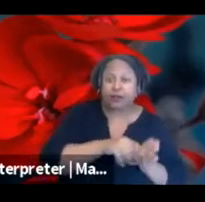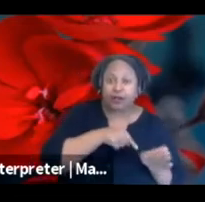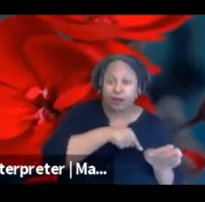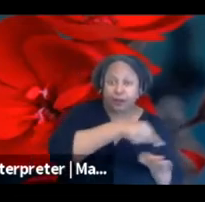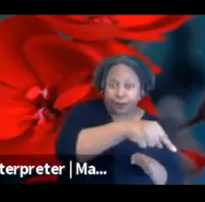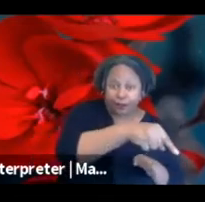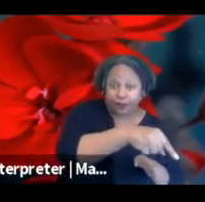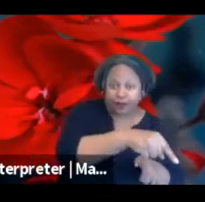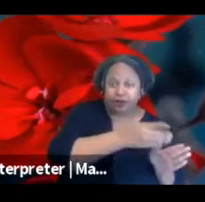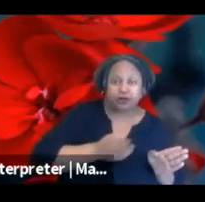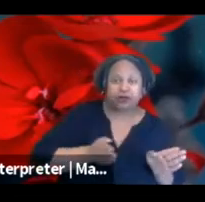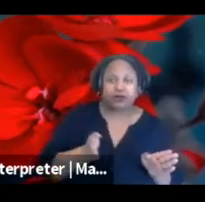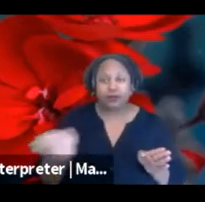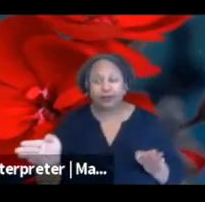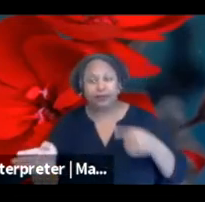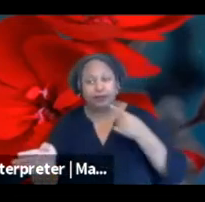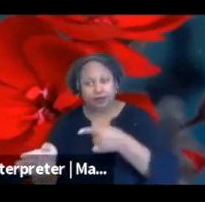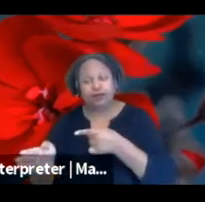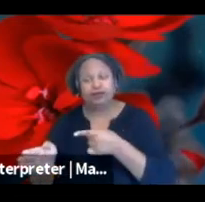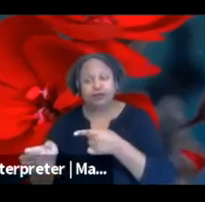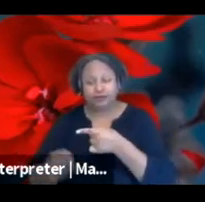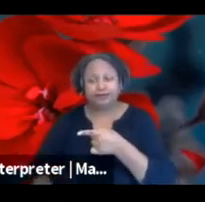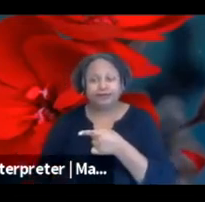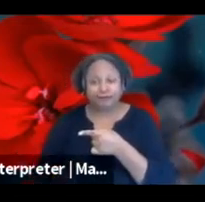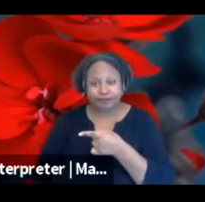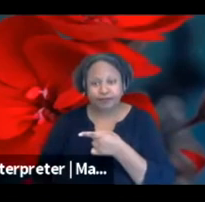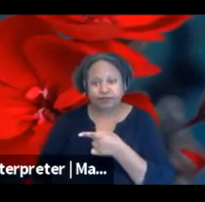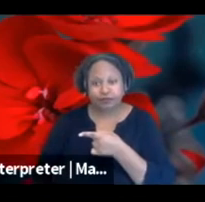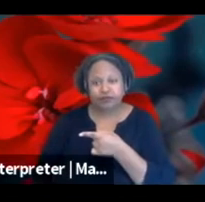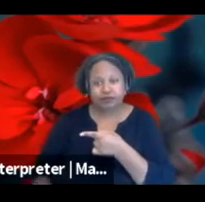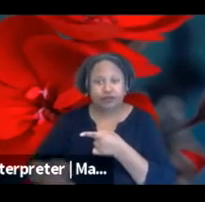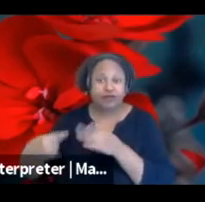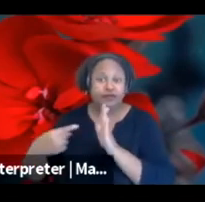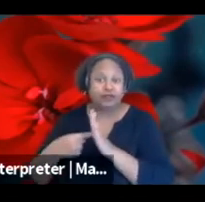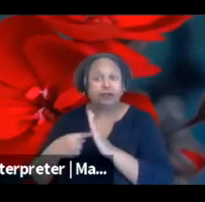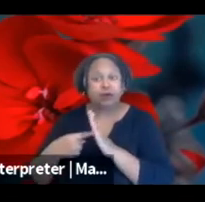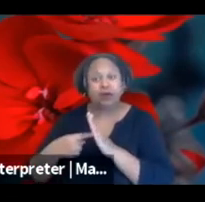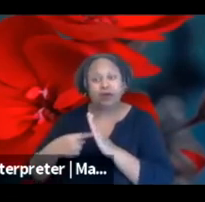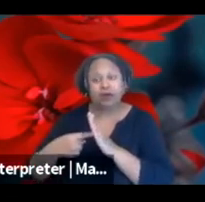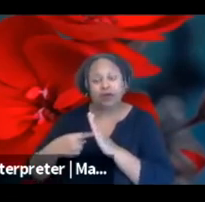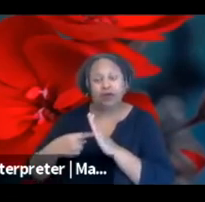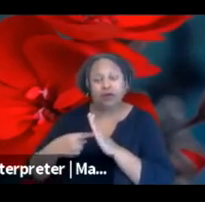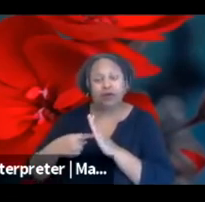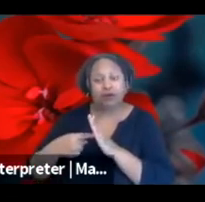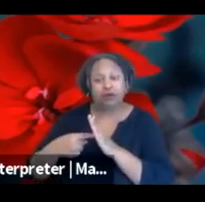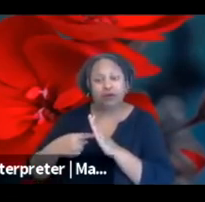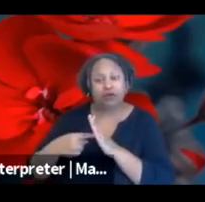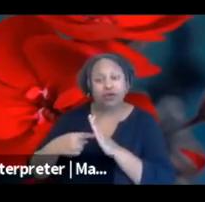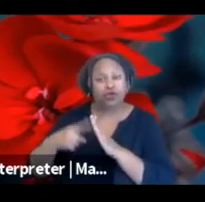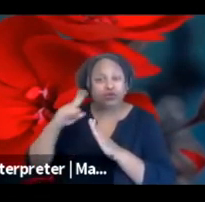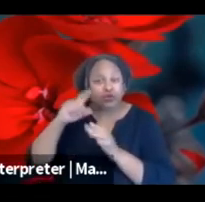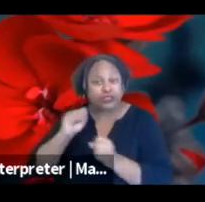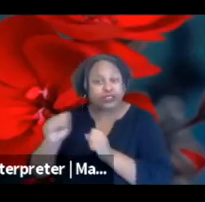apply in the strategic grants category again, but you can still apply for Black Arts program.